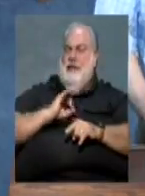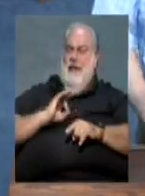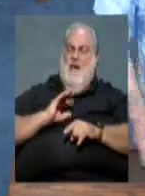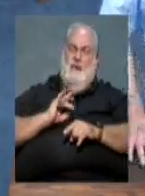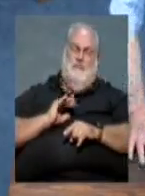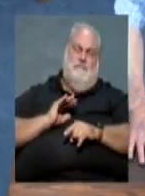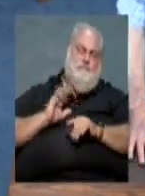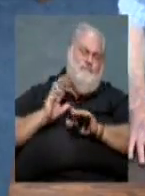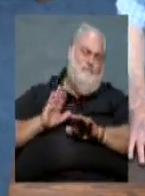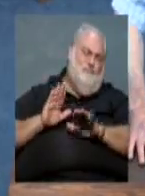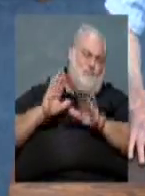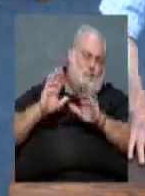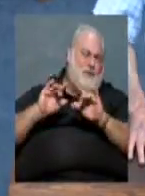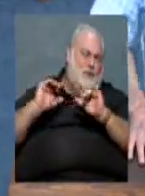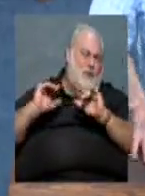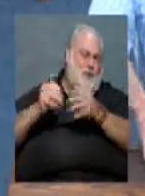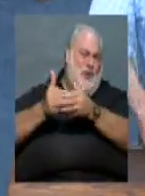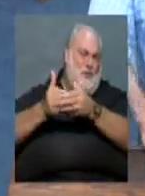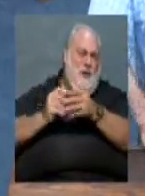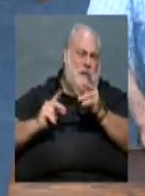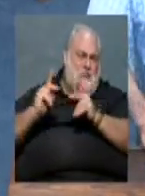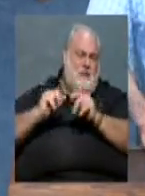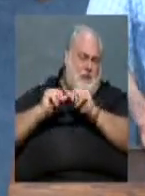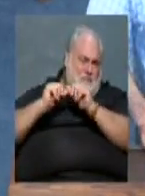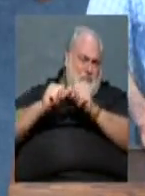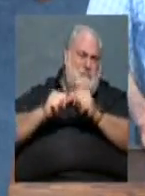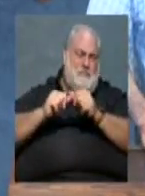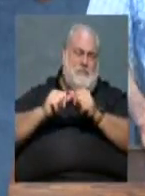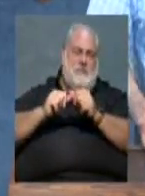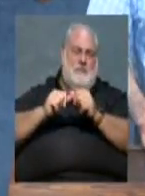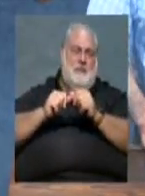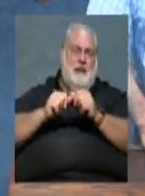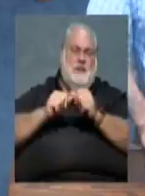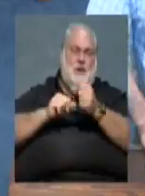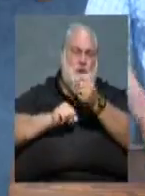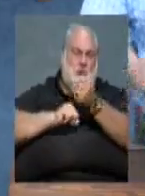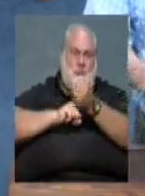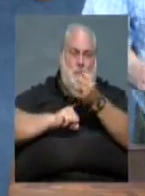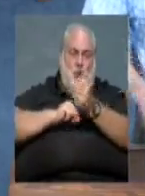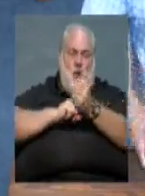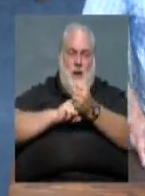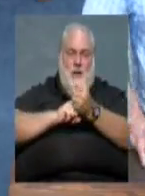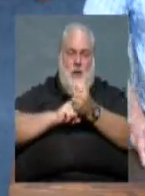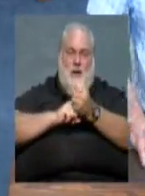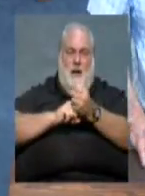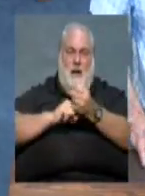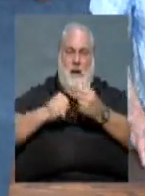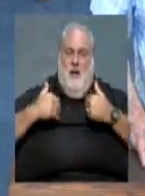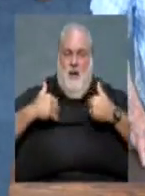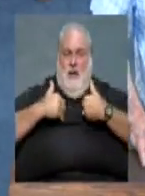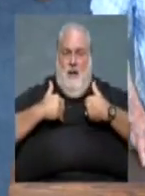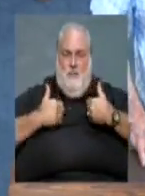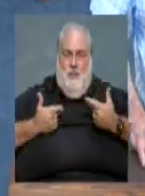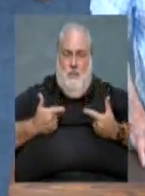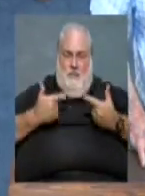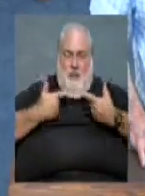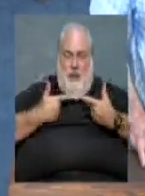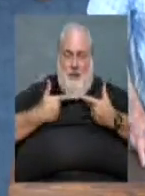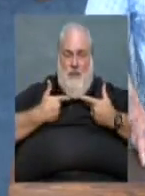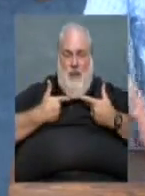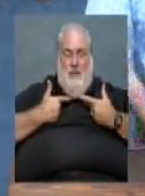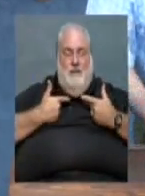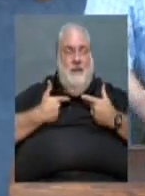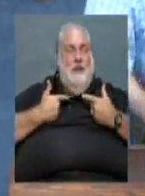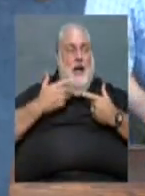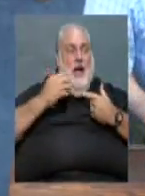group of people dedicated to the conservation of wildlife. And that's what you need for a zoo, and it's a great group of people.